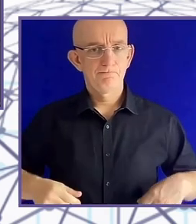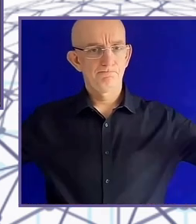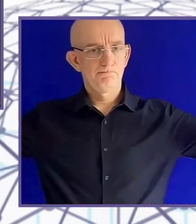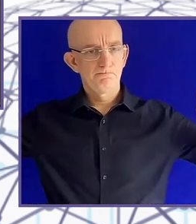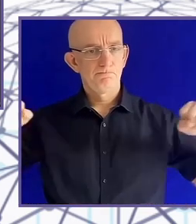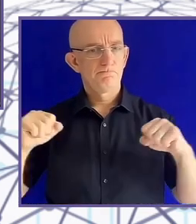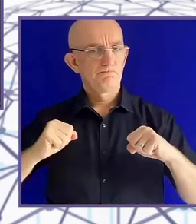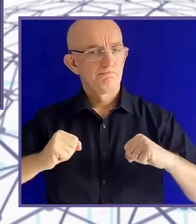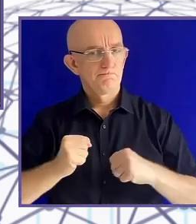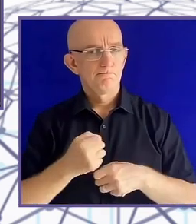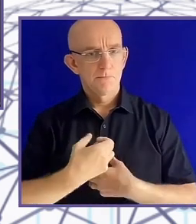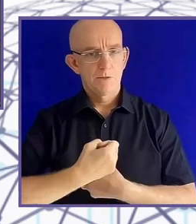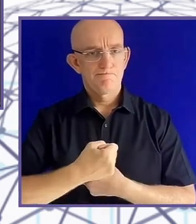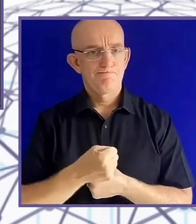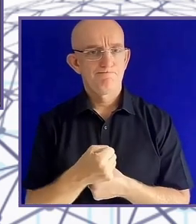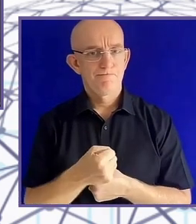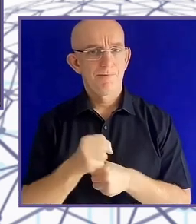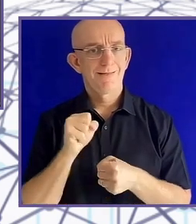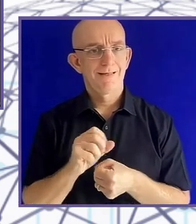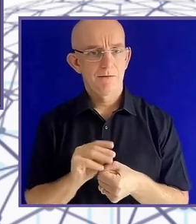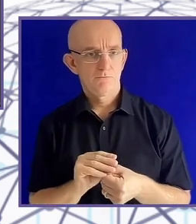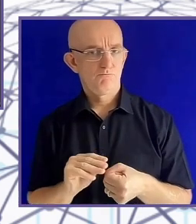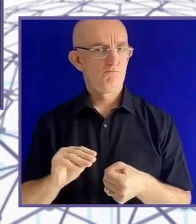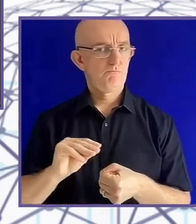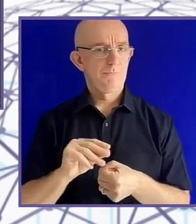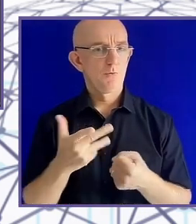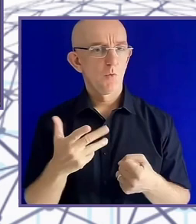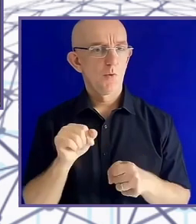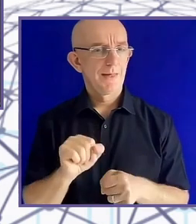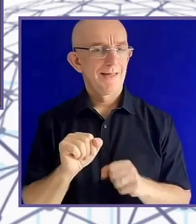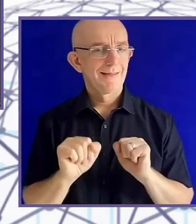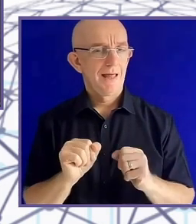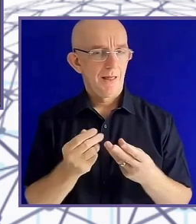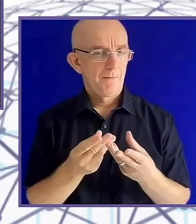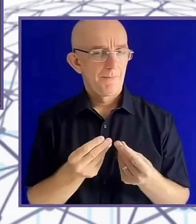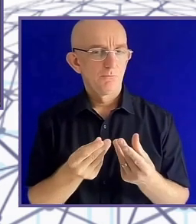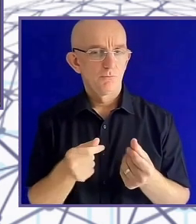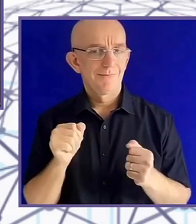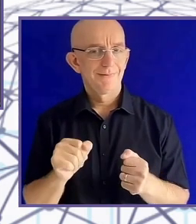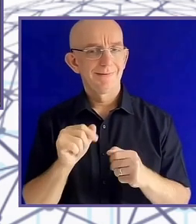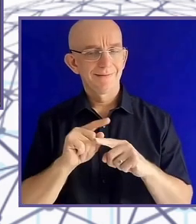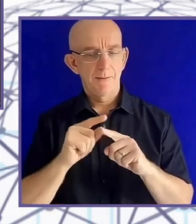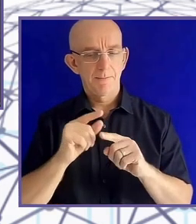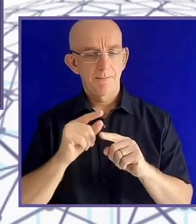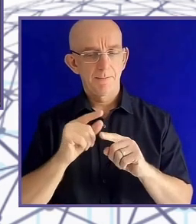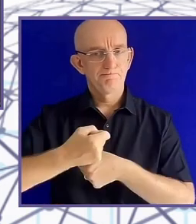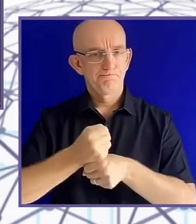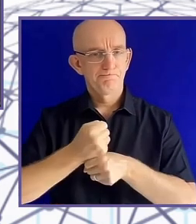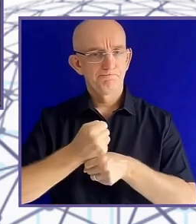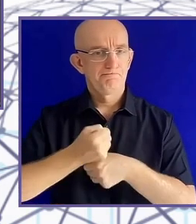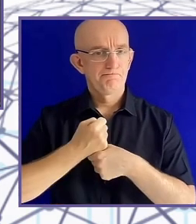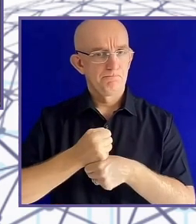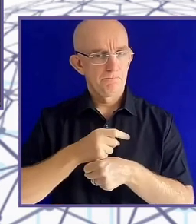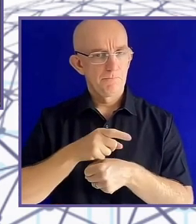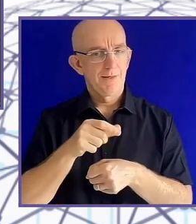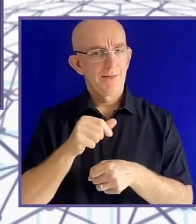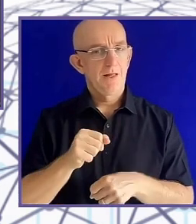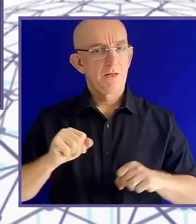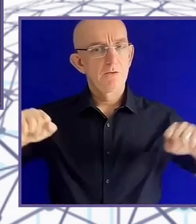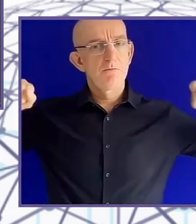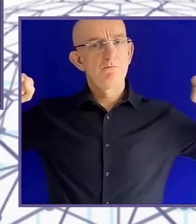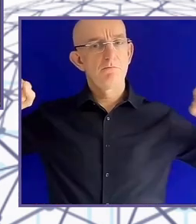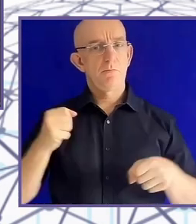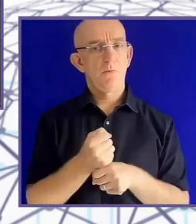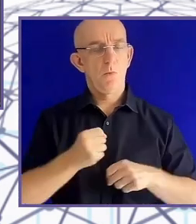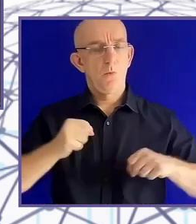was working at the time at the Royal National Orthopaedic Hospital, which is up at Stammer, and built a biomechanics lab there. Because, as I said, I liked biomechanics at